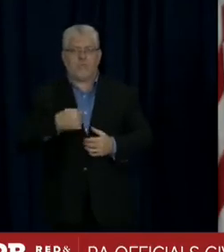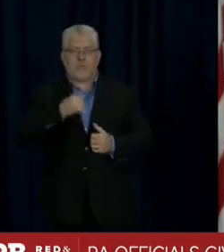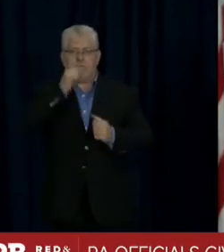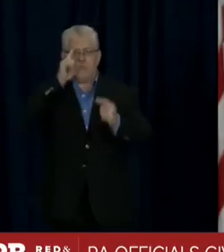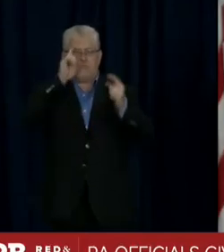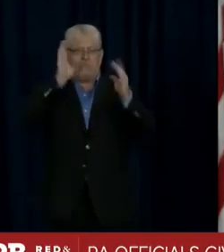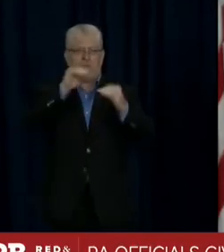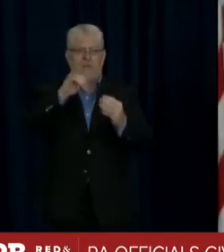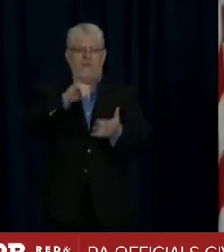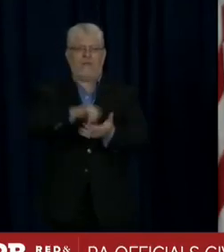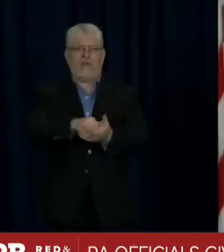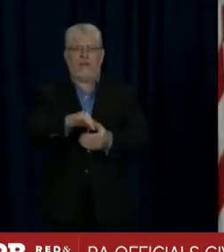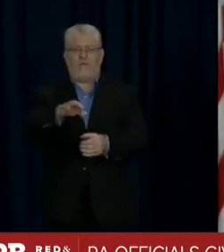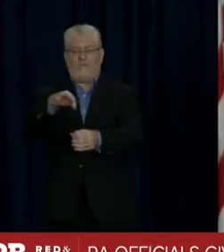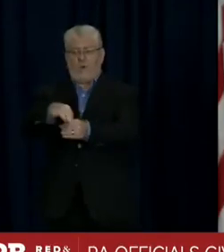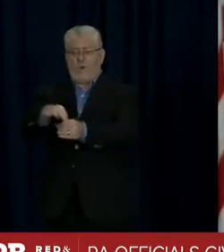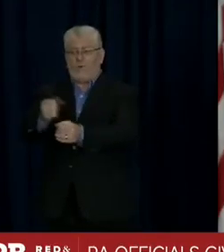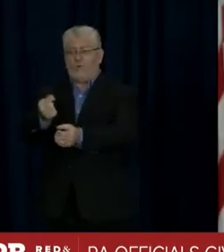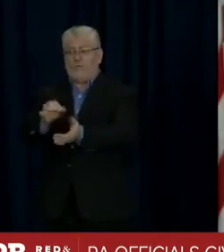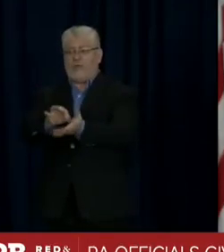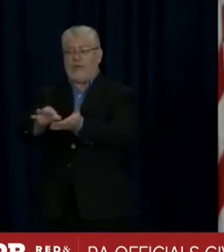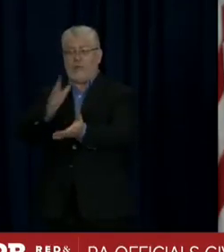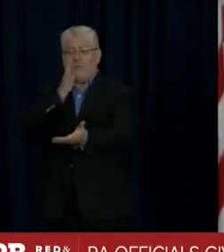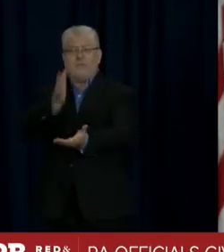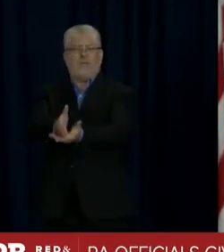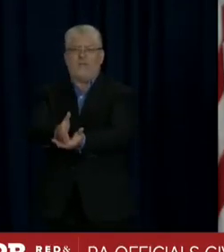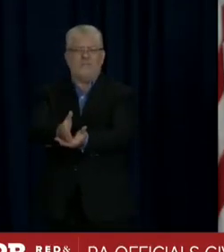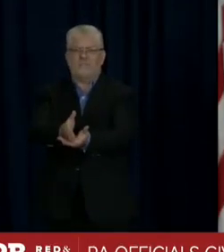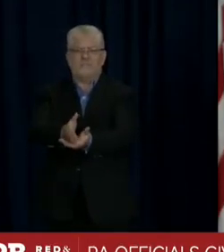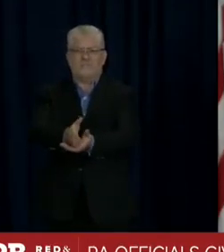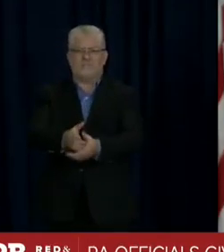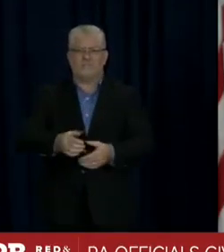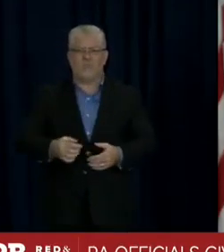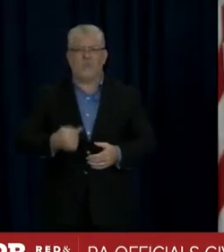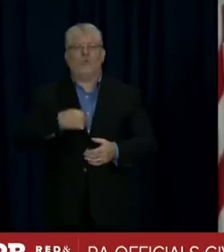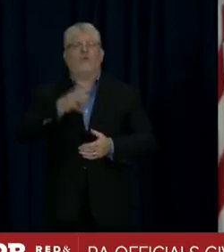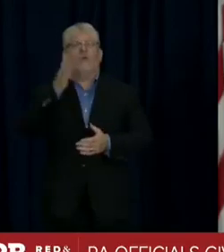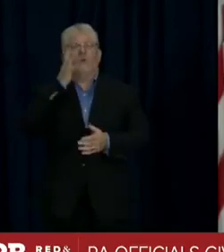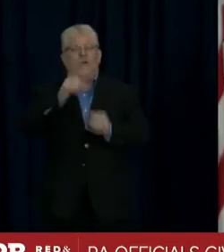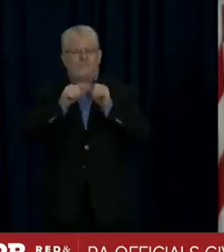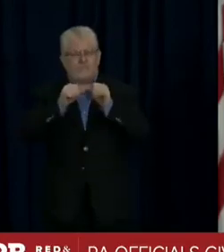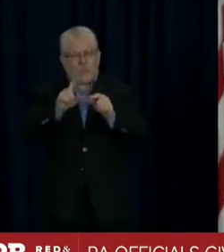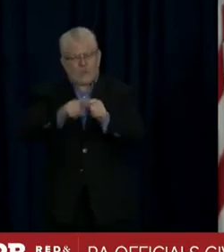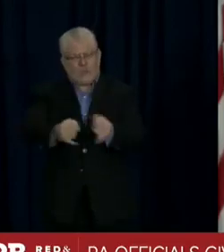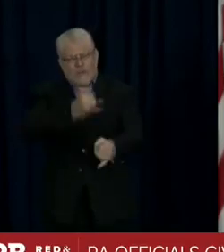going to stop. I think we'll continue until the last ballot is counted, and every vote is going to be, have the opportunity to cast their vote. we'll in there. I